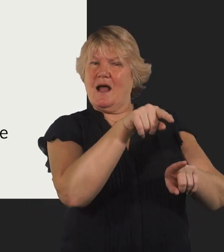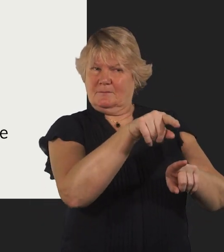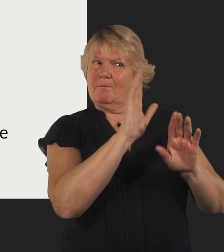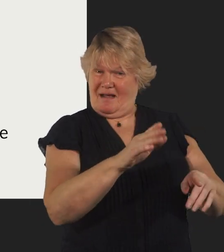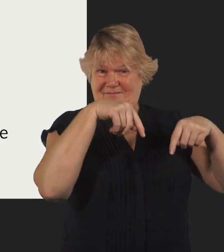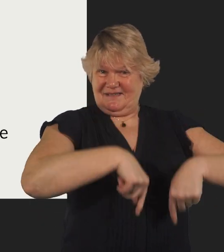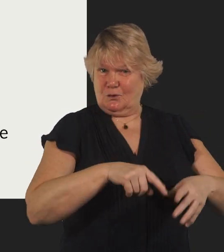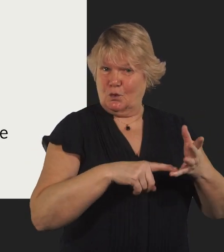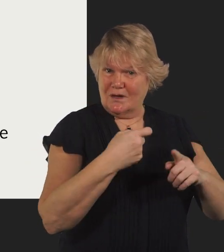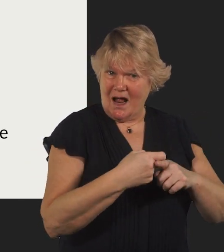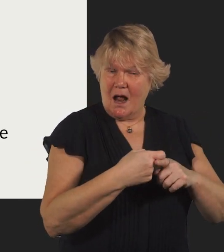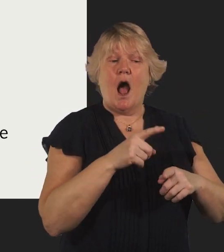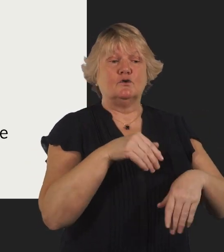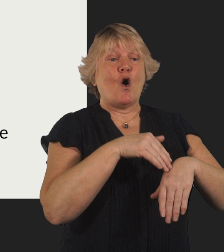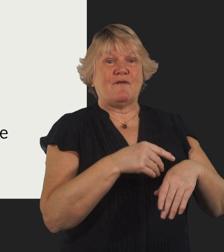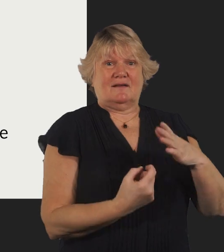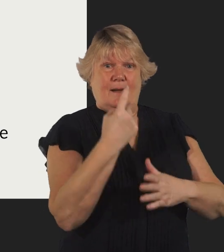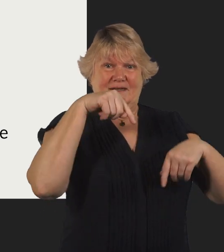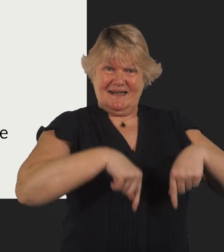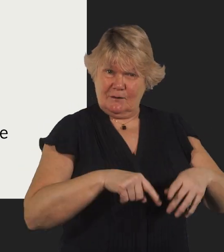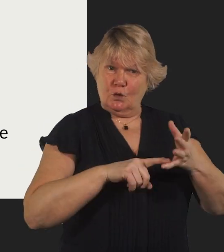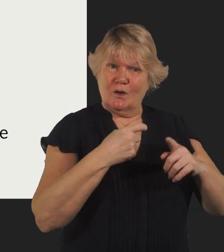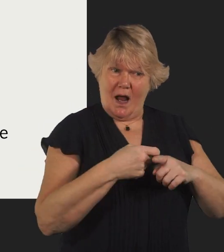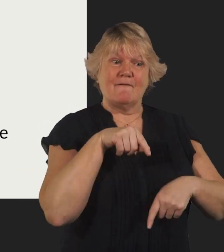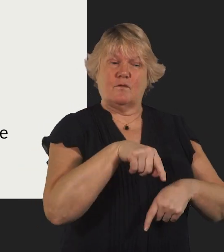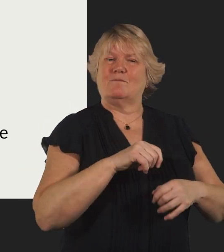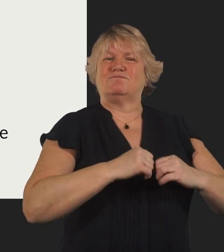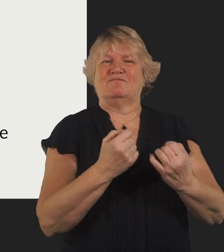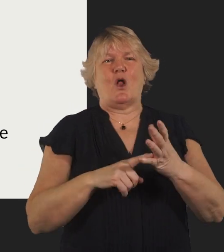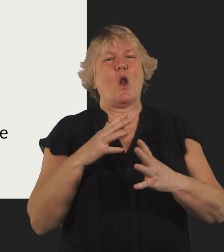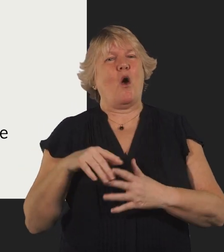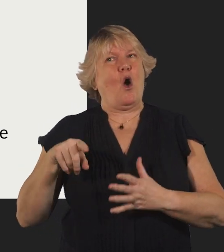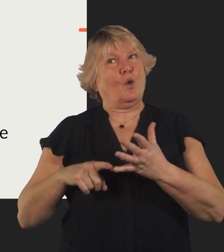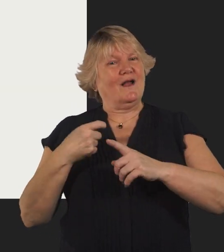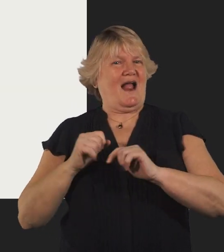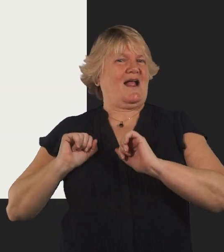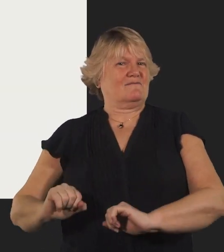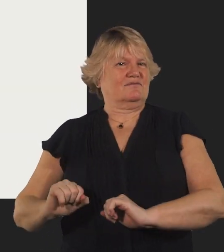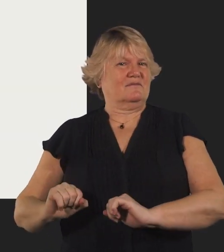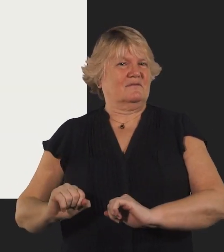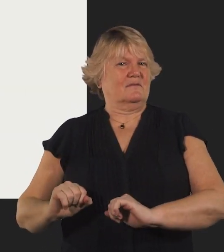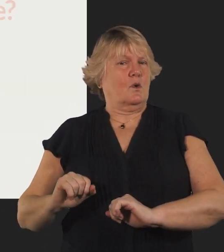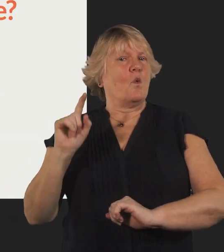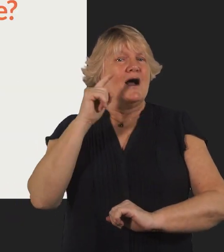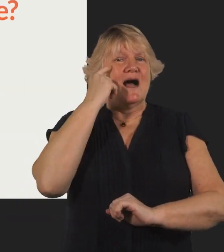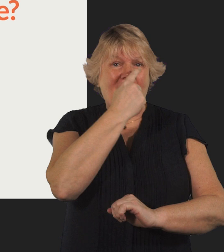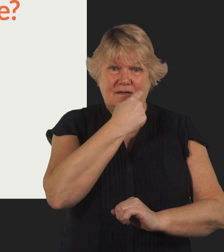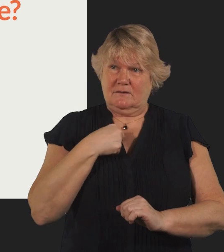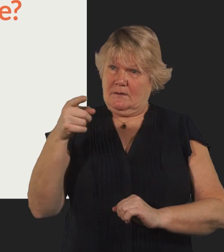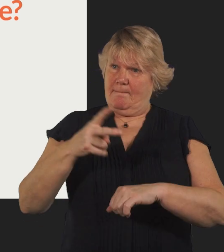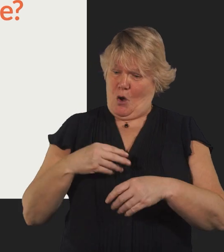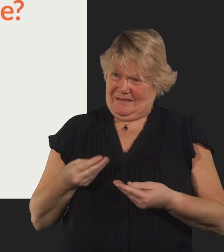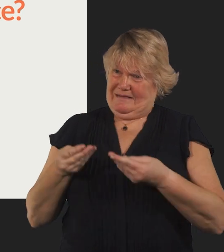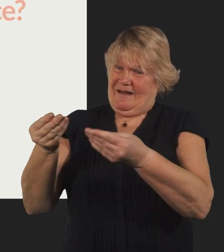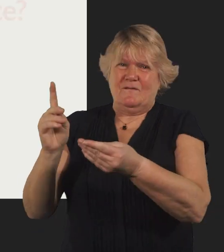the UK and the offence took place in the UK for it to be in breach of UK law. What evidence do I need to